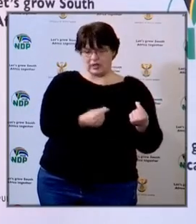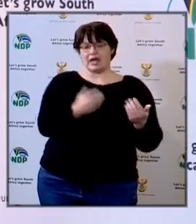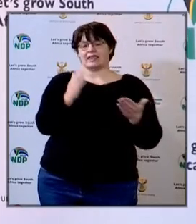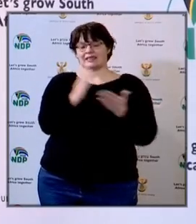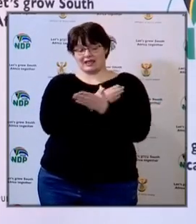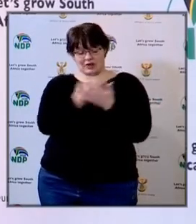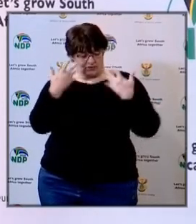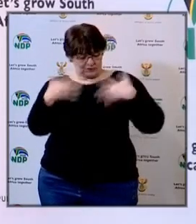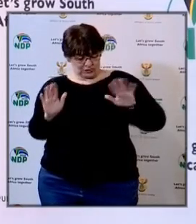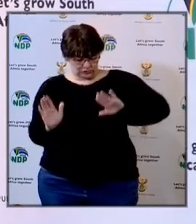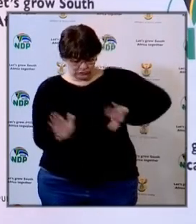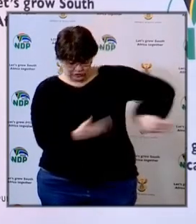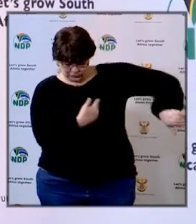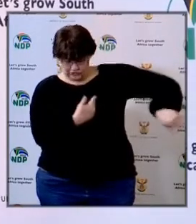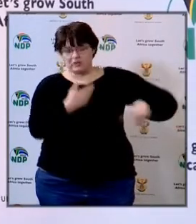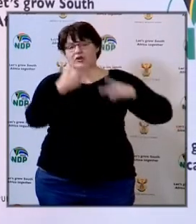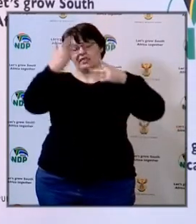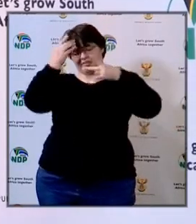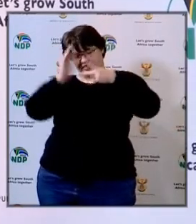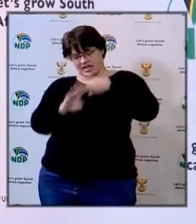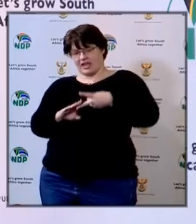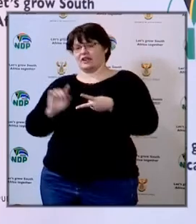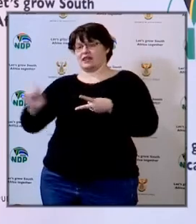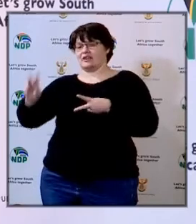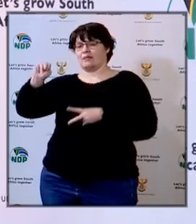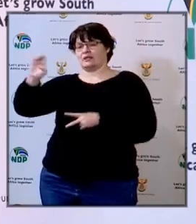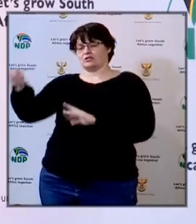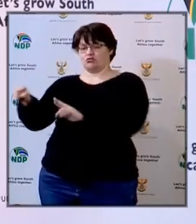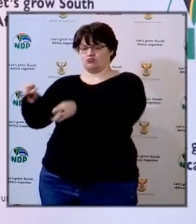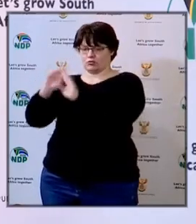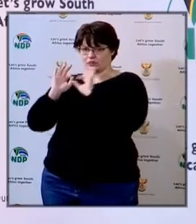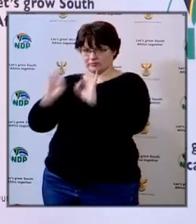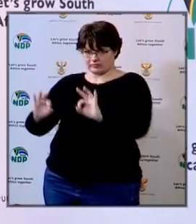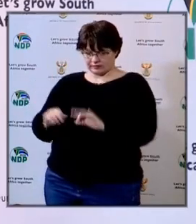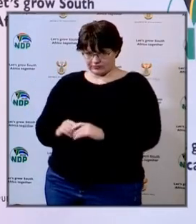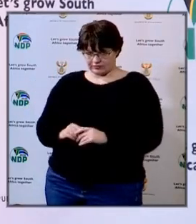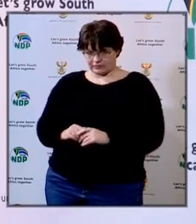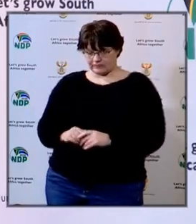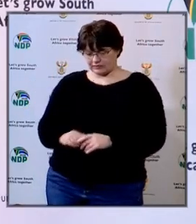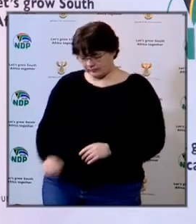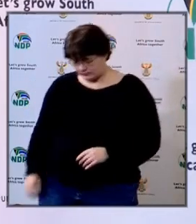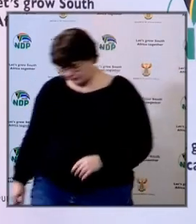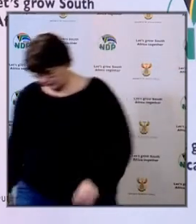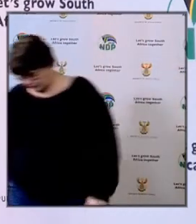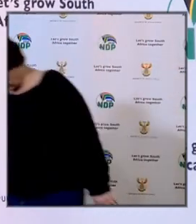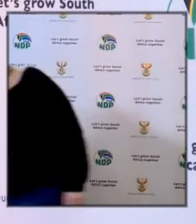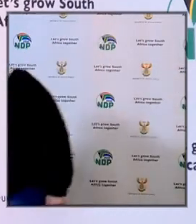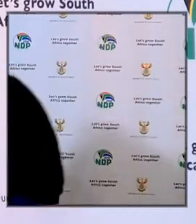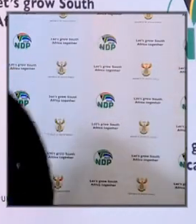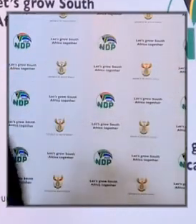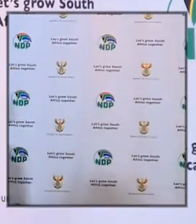with and then once they are done we will ask the MEC to respond and thank